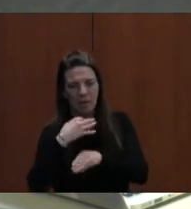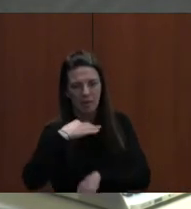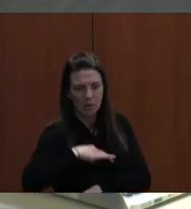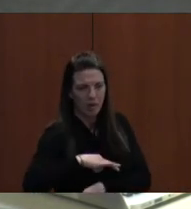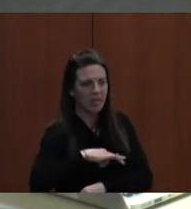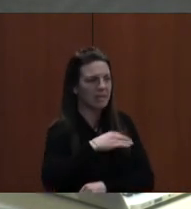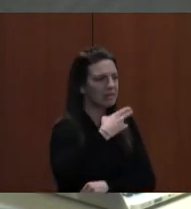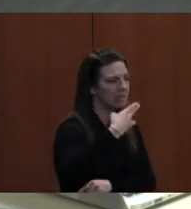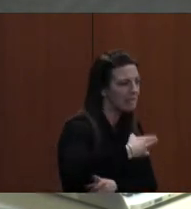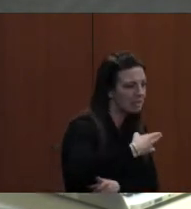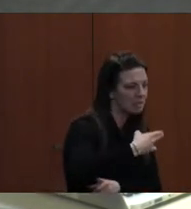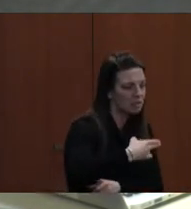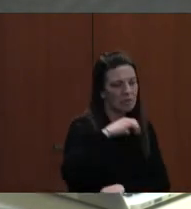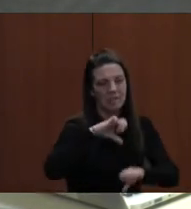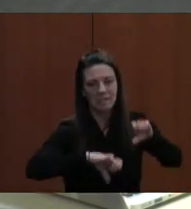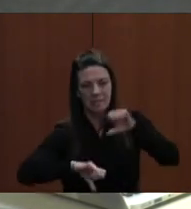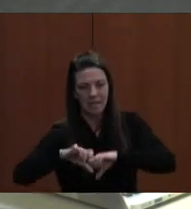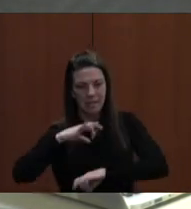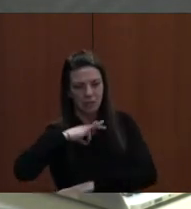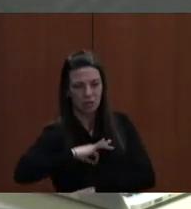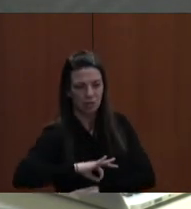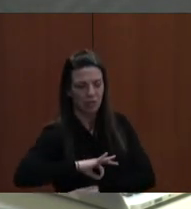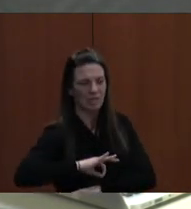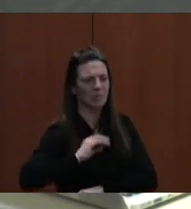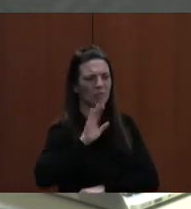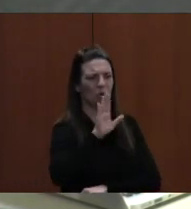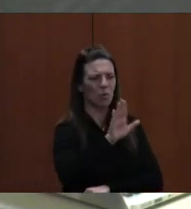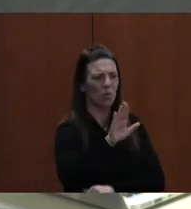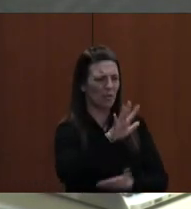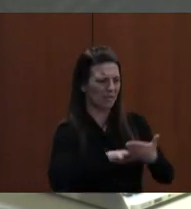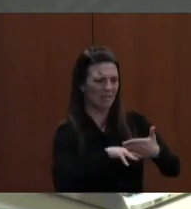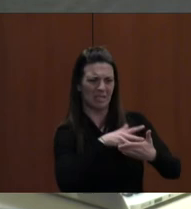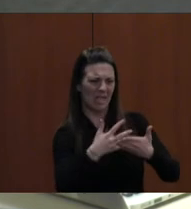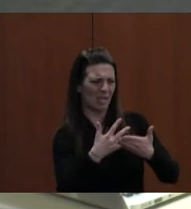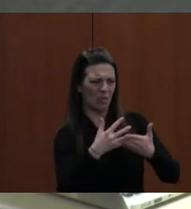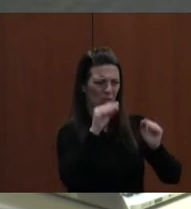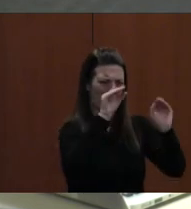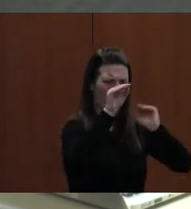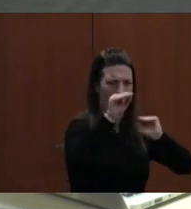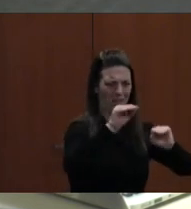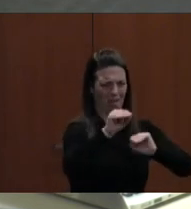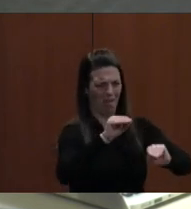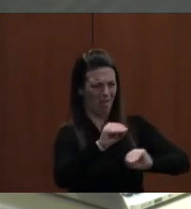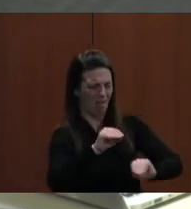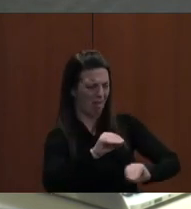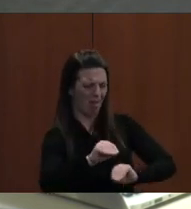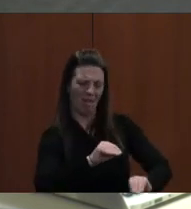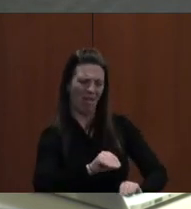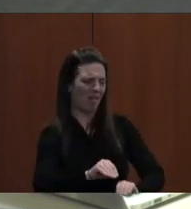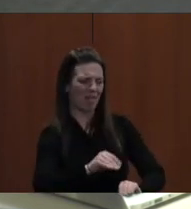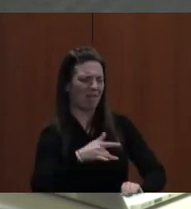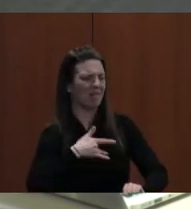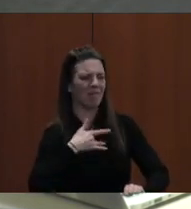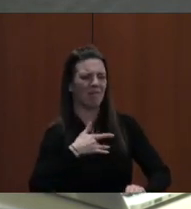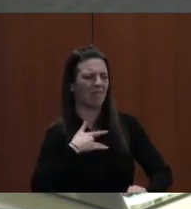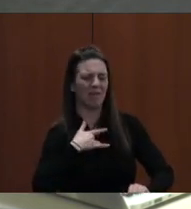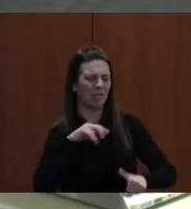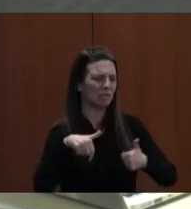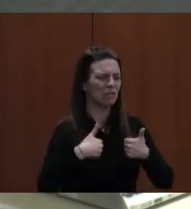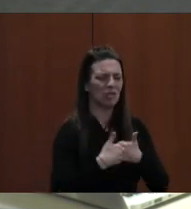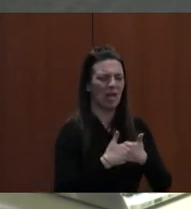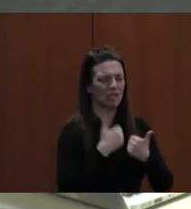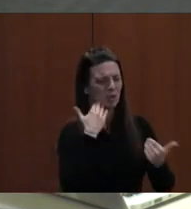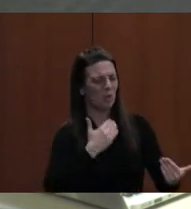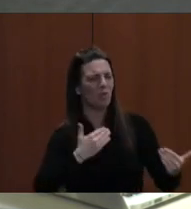and your schedule is packed with academic classes, it becomes even more challenging. And so